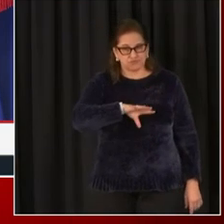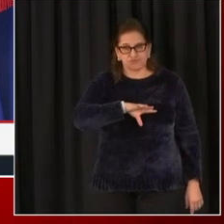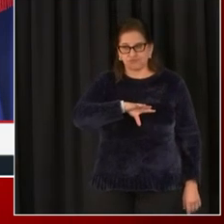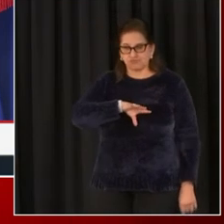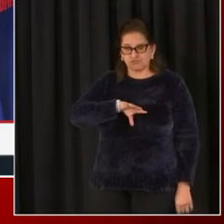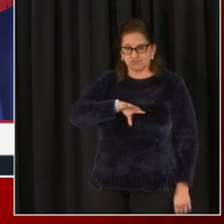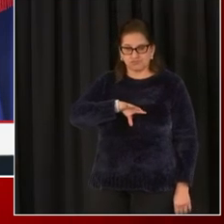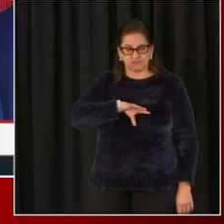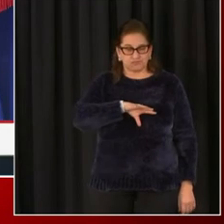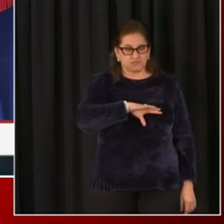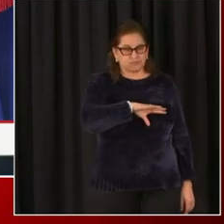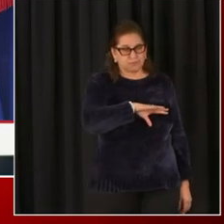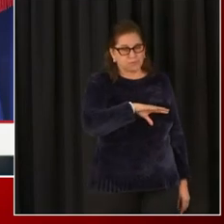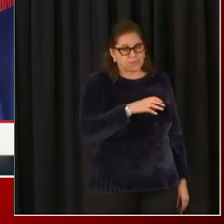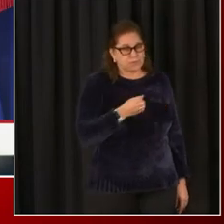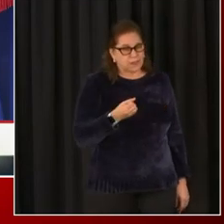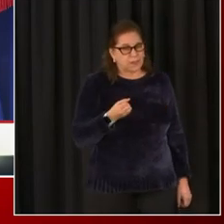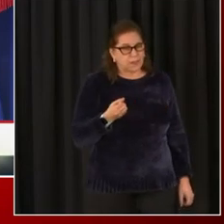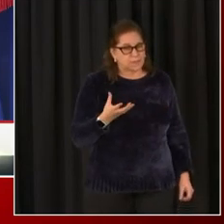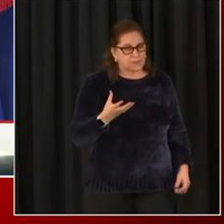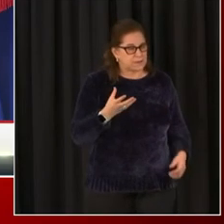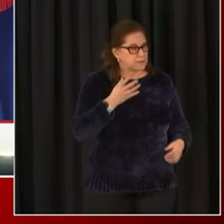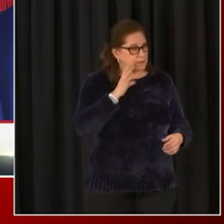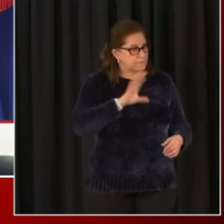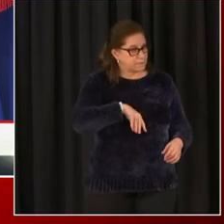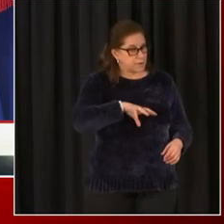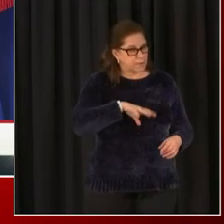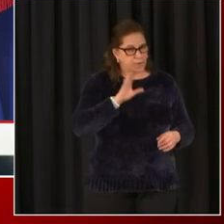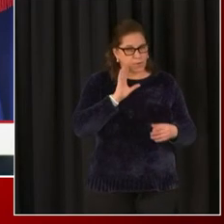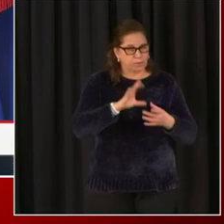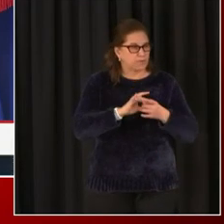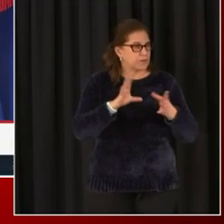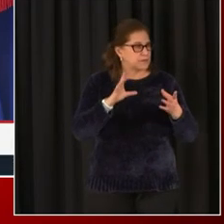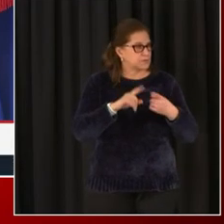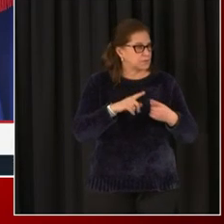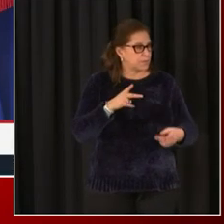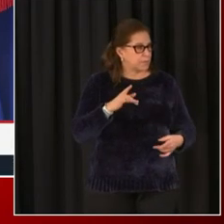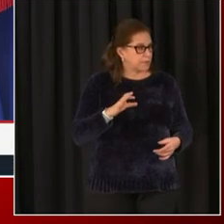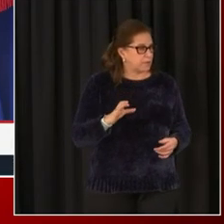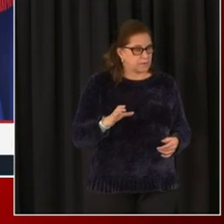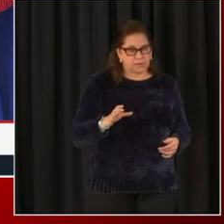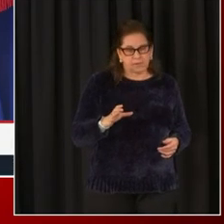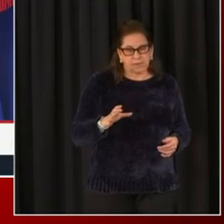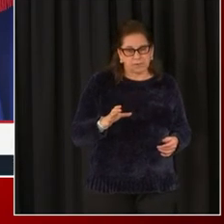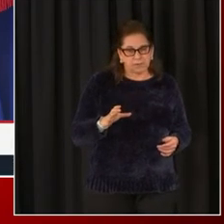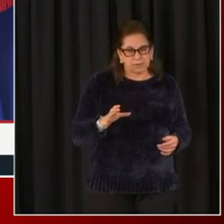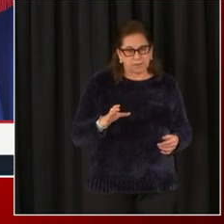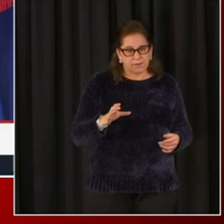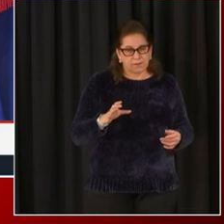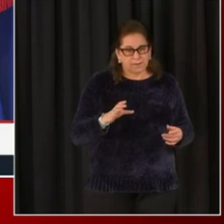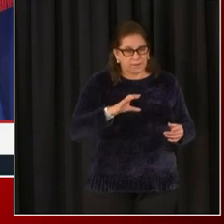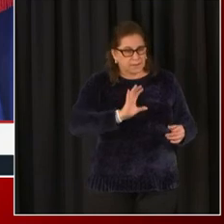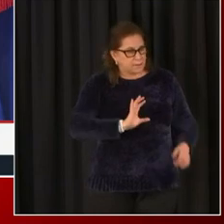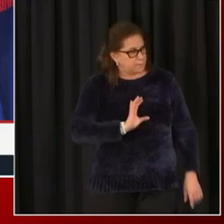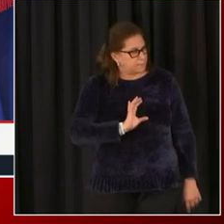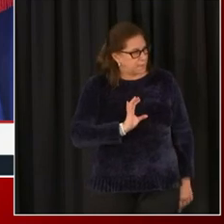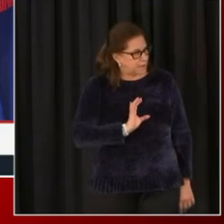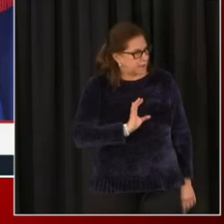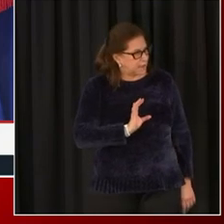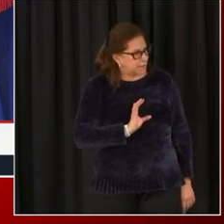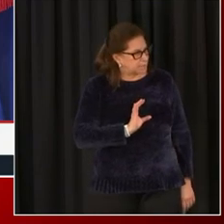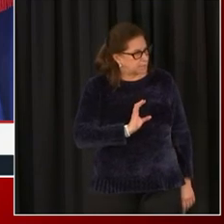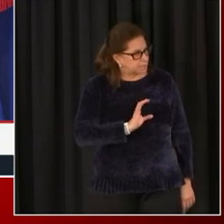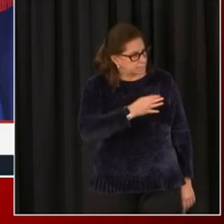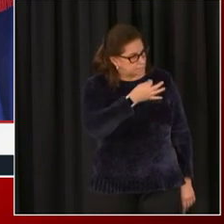available from that day? If so, how much of it are review, are you reviewing of that footage? And at any point, will you be releasing any of it?